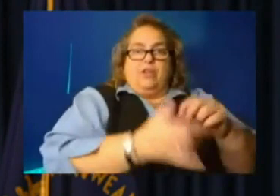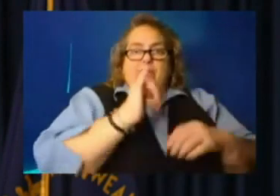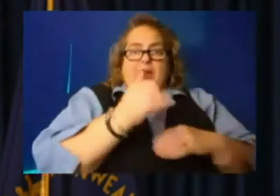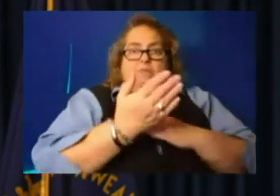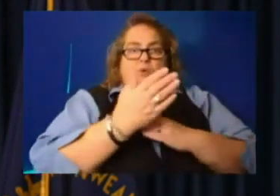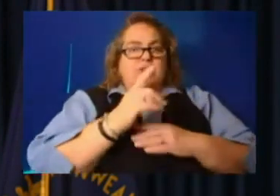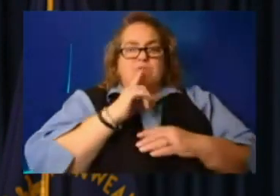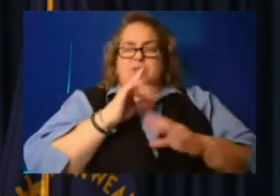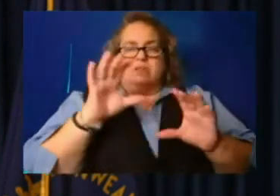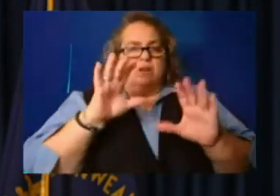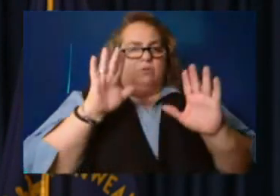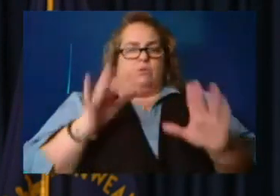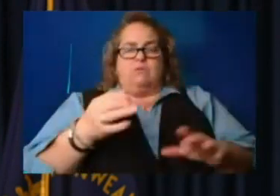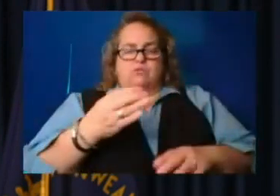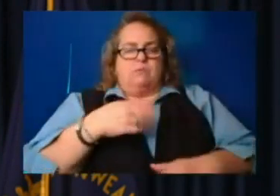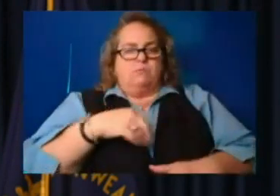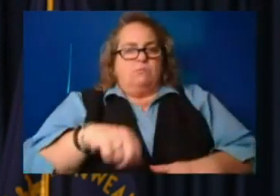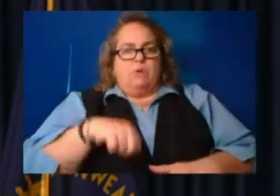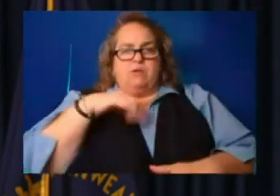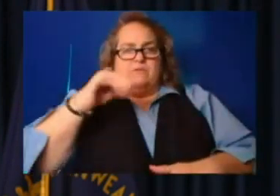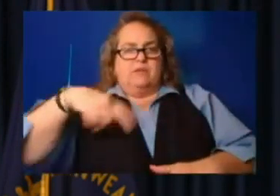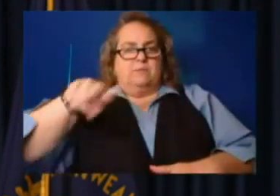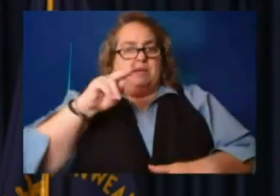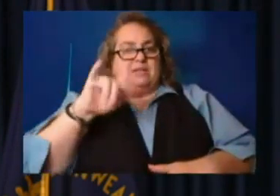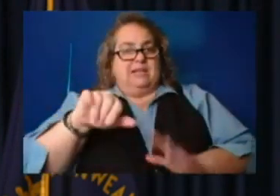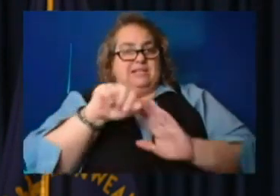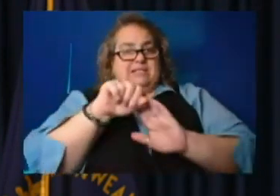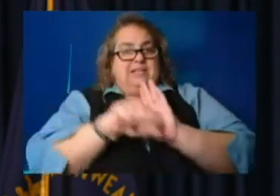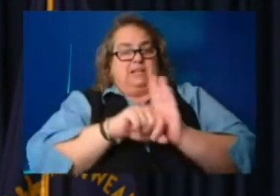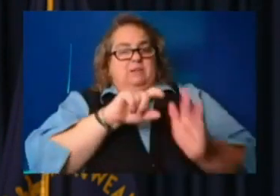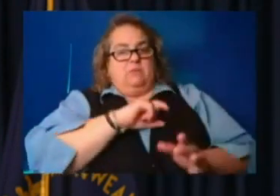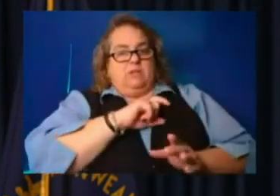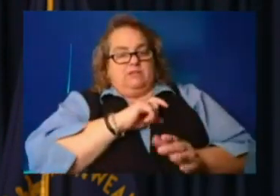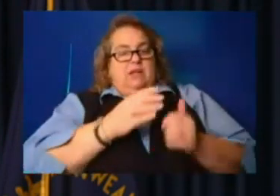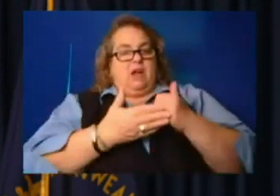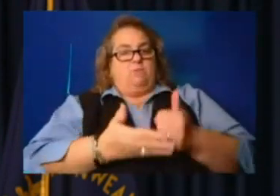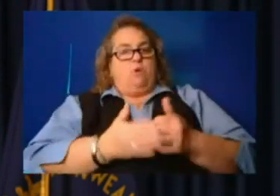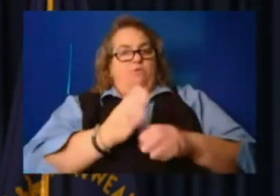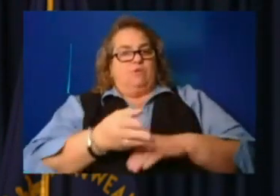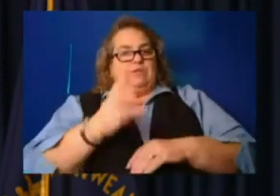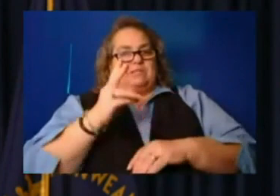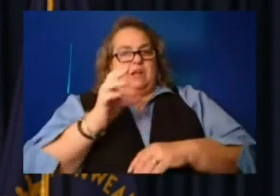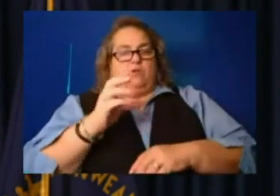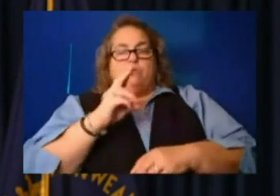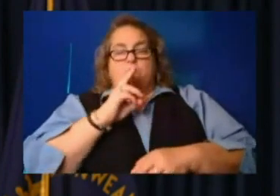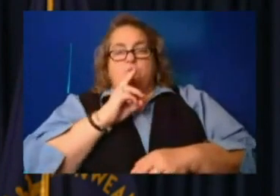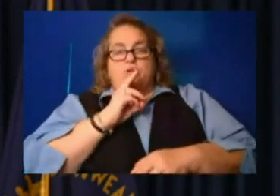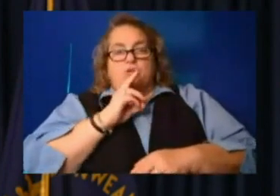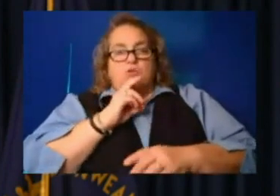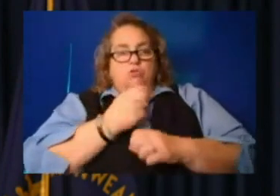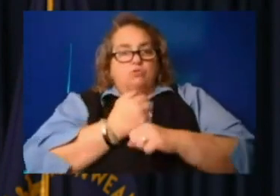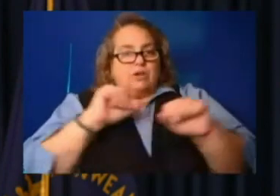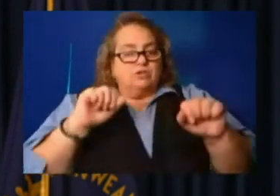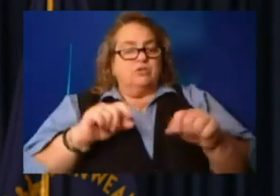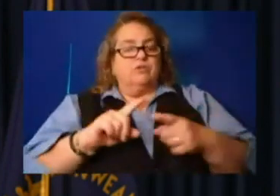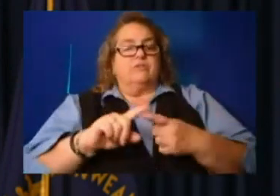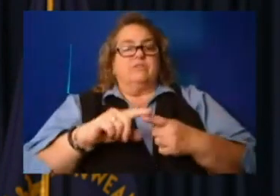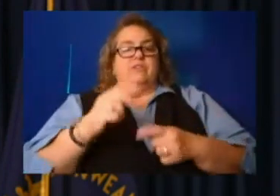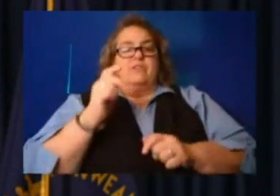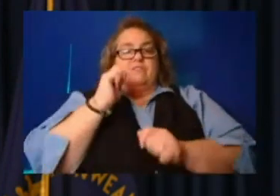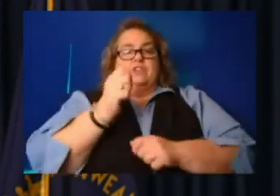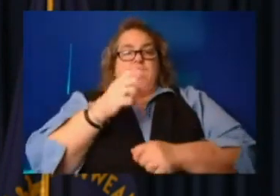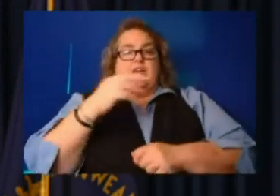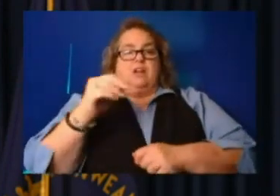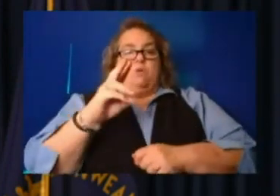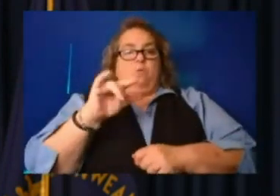State Police have assisted in over 600 water rescues, Fish and Wildlife over 130 water rescues.